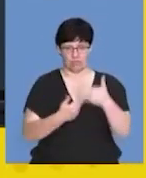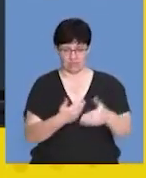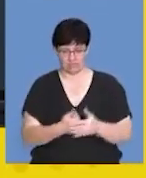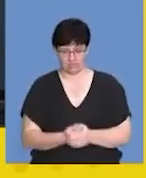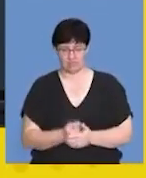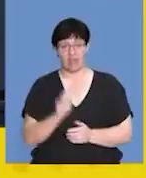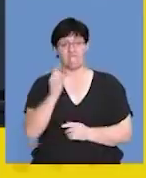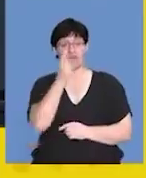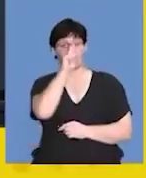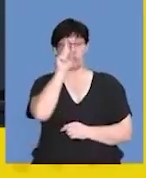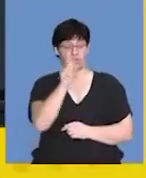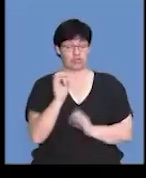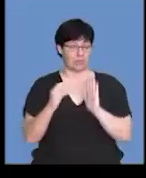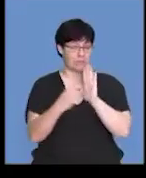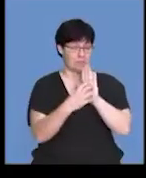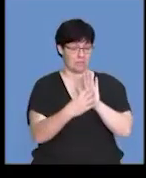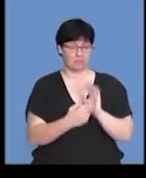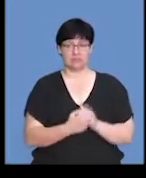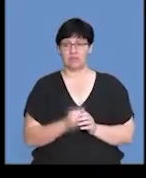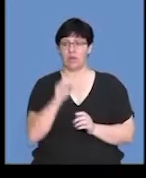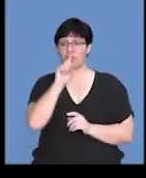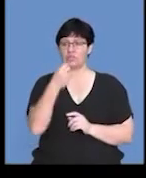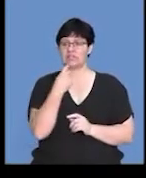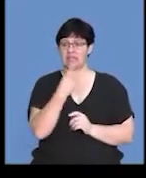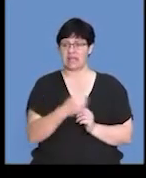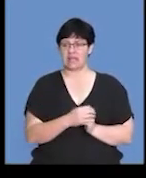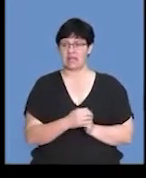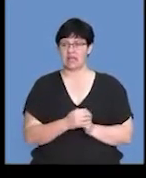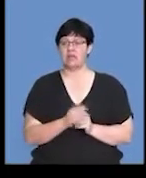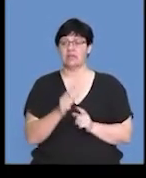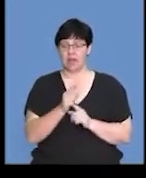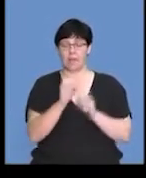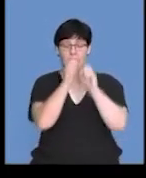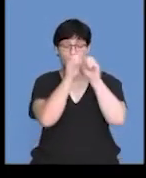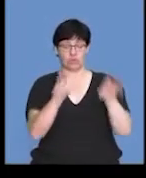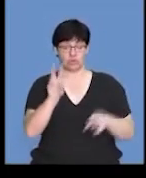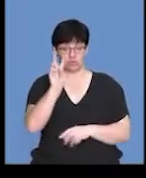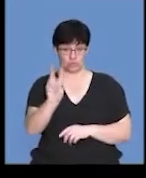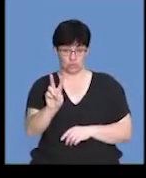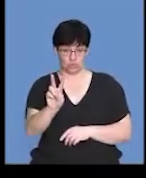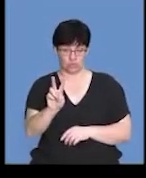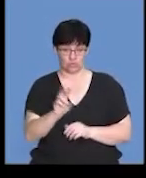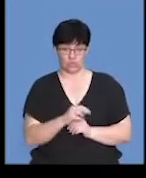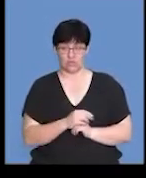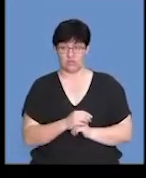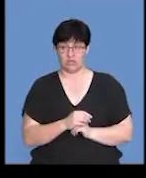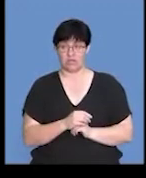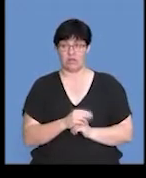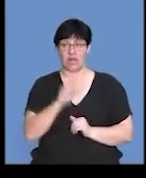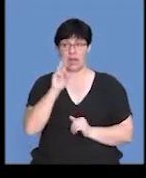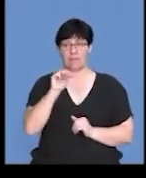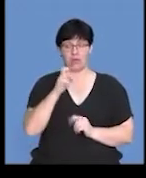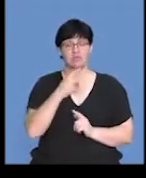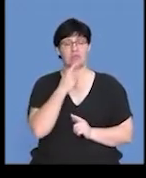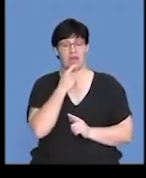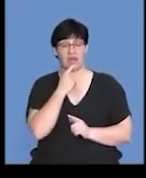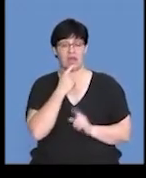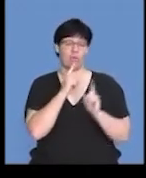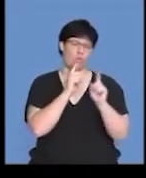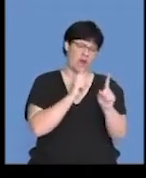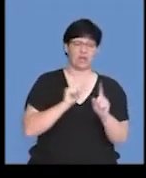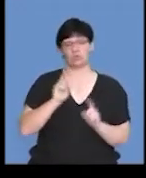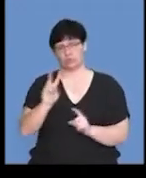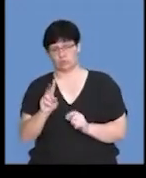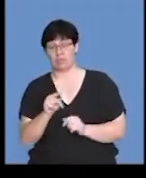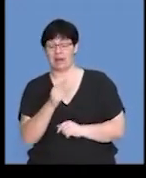look at that first question that we posted. And the question read, during meiosis 2. So, guys, remember meiosis has got meiosis 1 and 2,